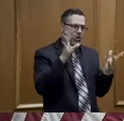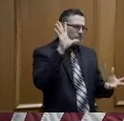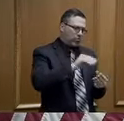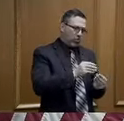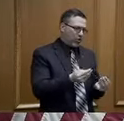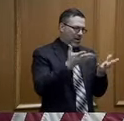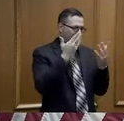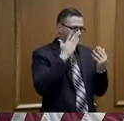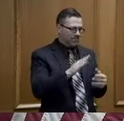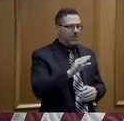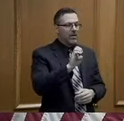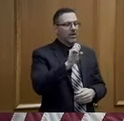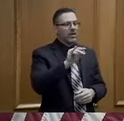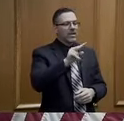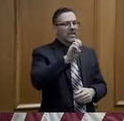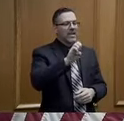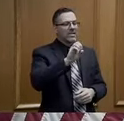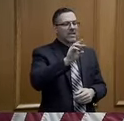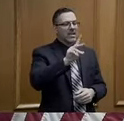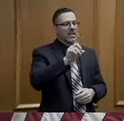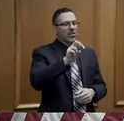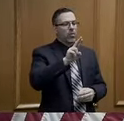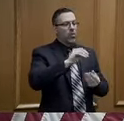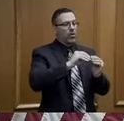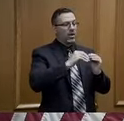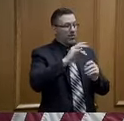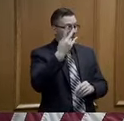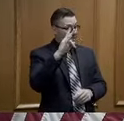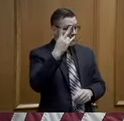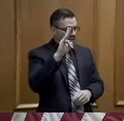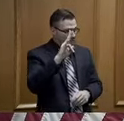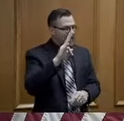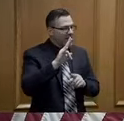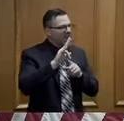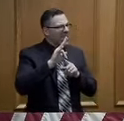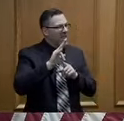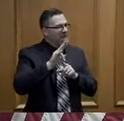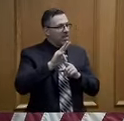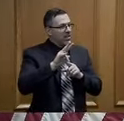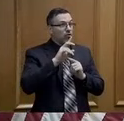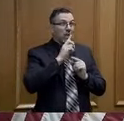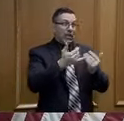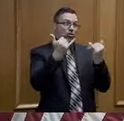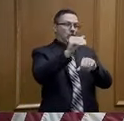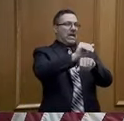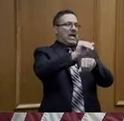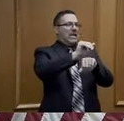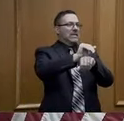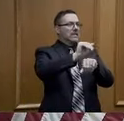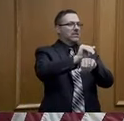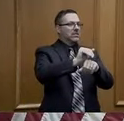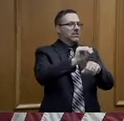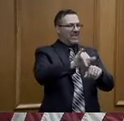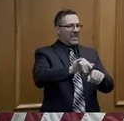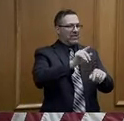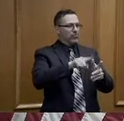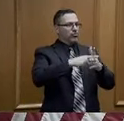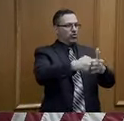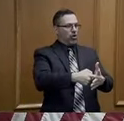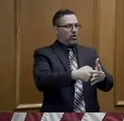Executive Order 17 would have started the process. Tonight actually goes into effect. And